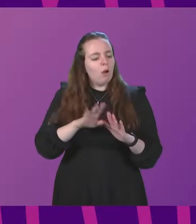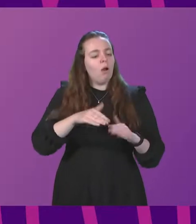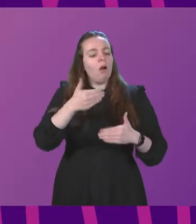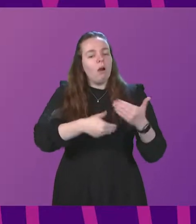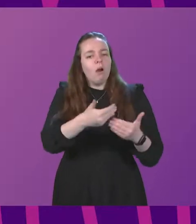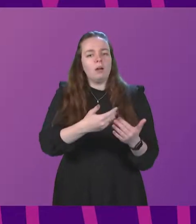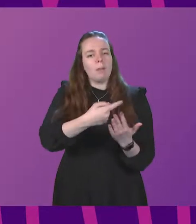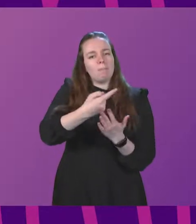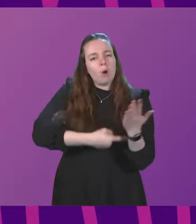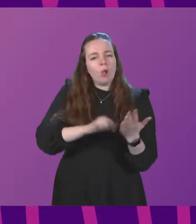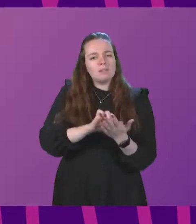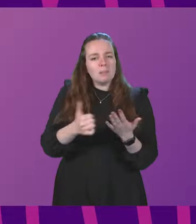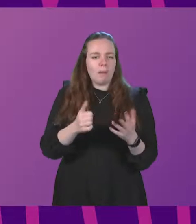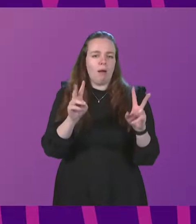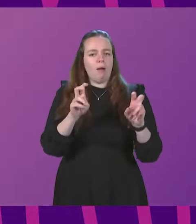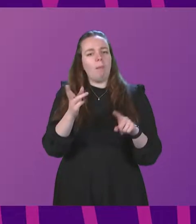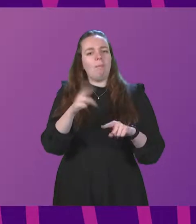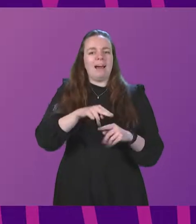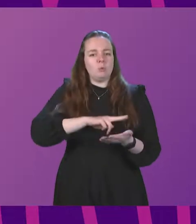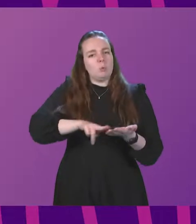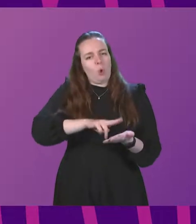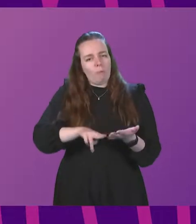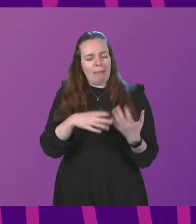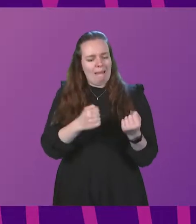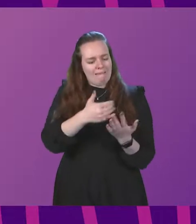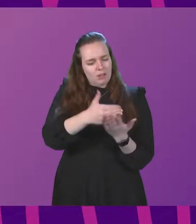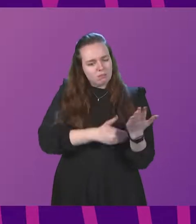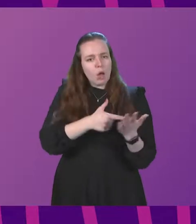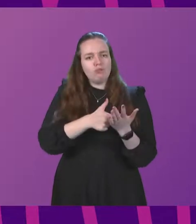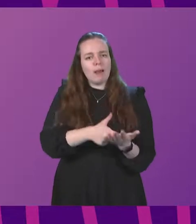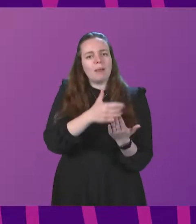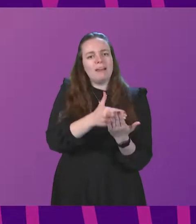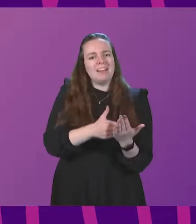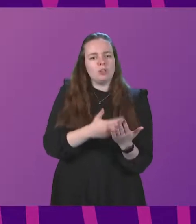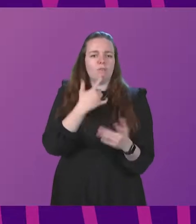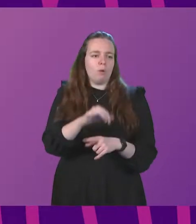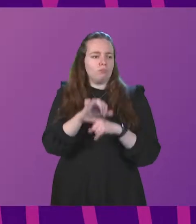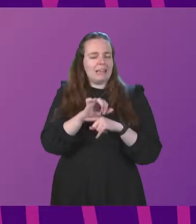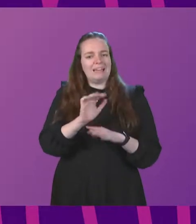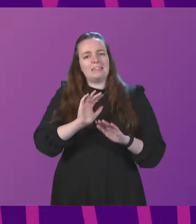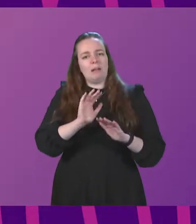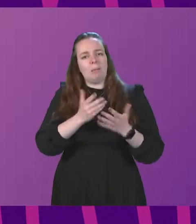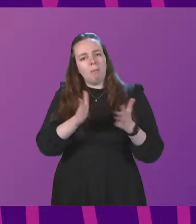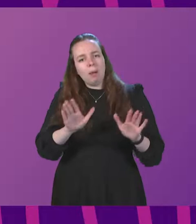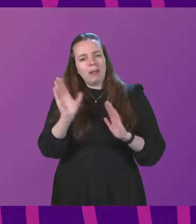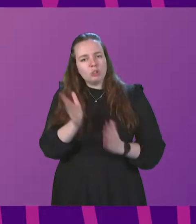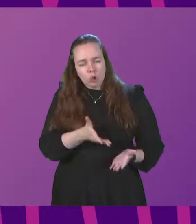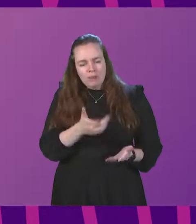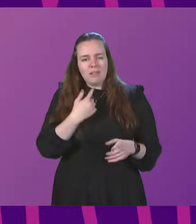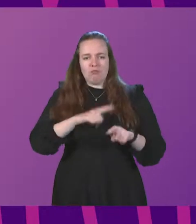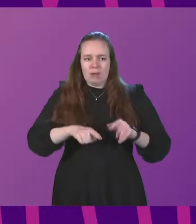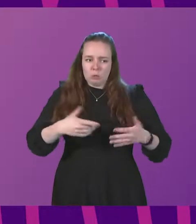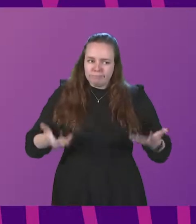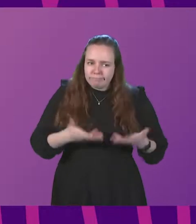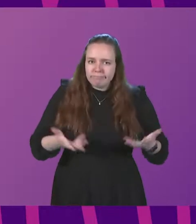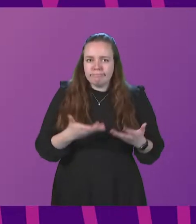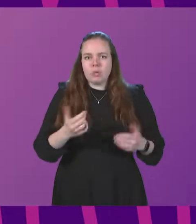policy paper, Back to Normality, contains a series of recommendations for protecting public services and accelerating Scotland's recovery